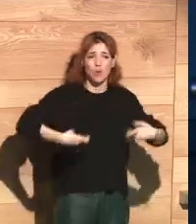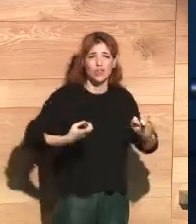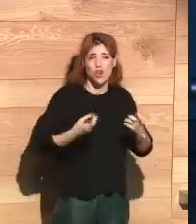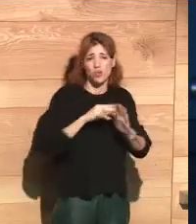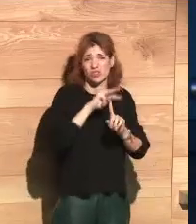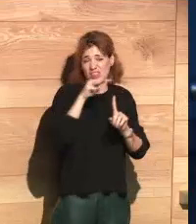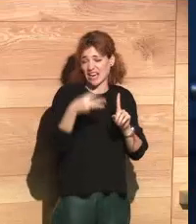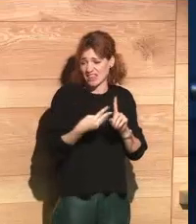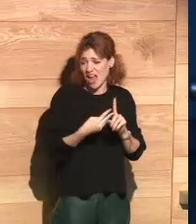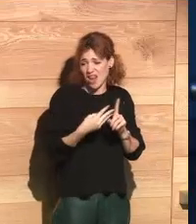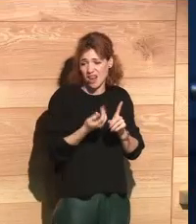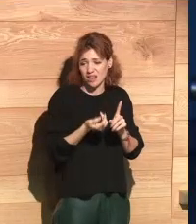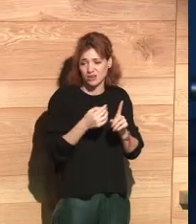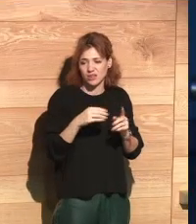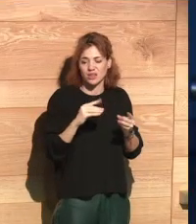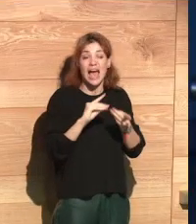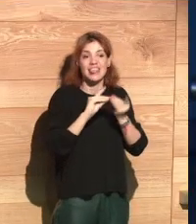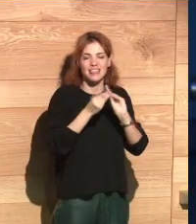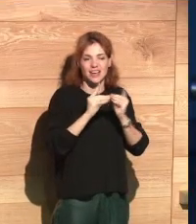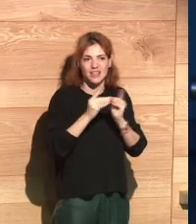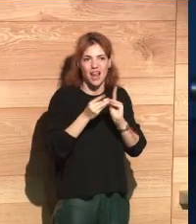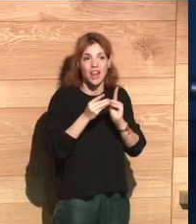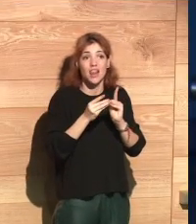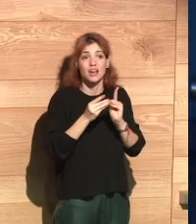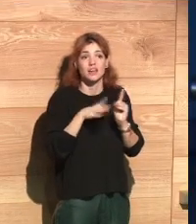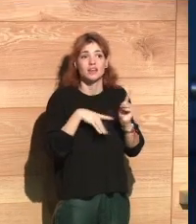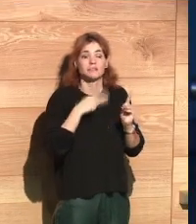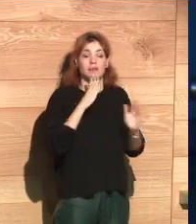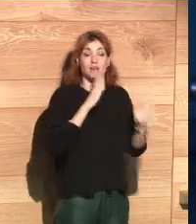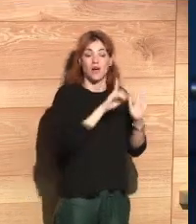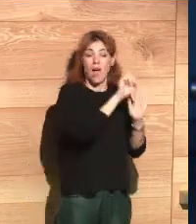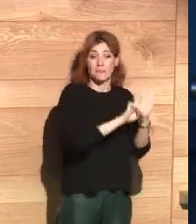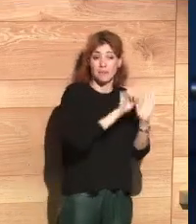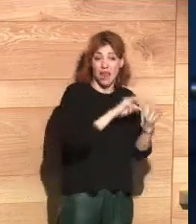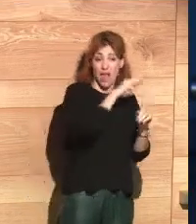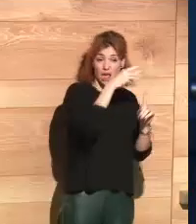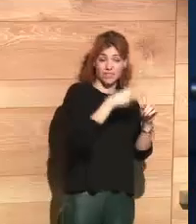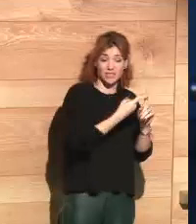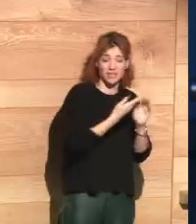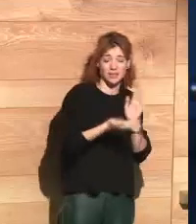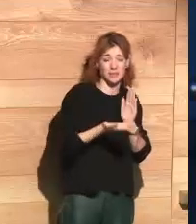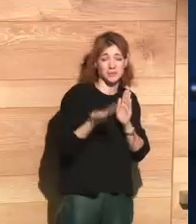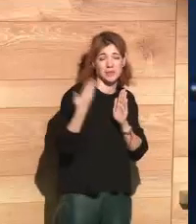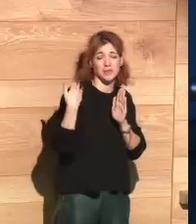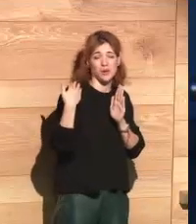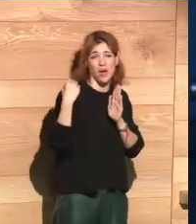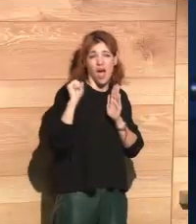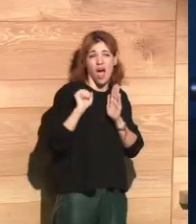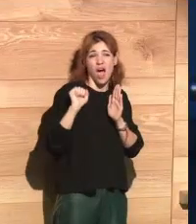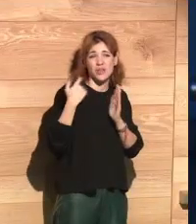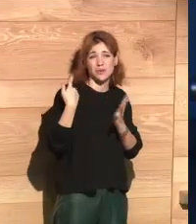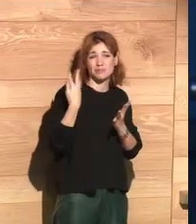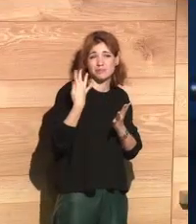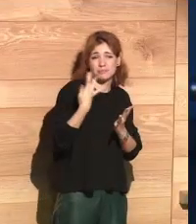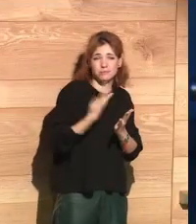of the digital revolution and the multiplication of the digital data. In the past years, we have